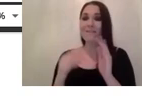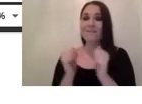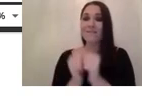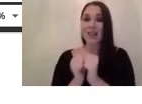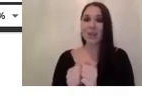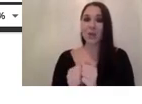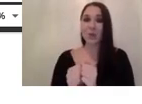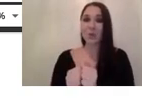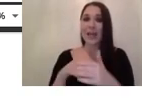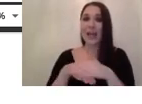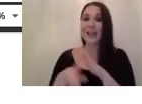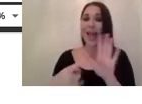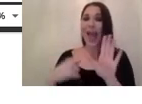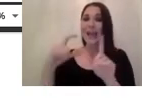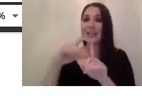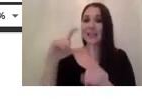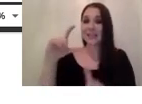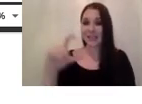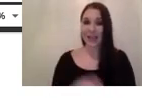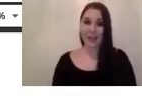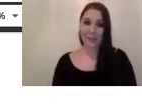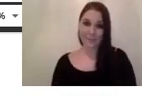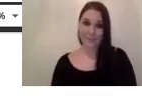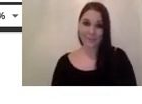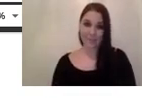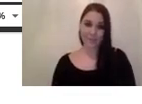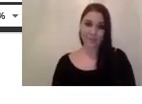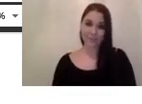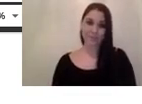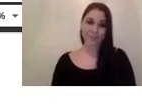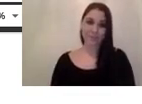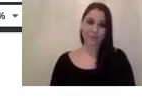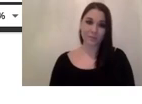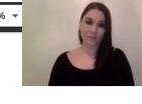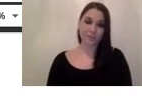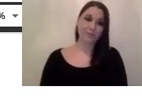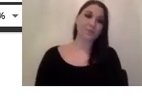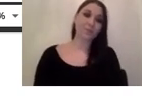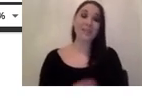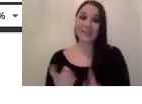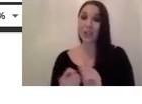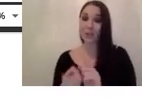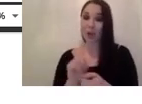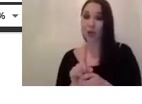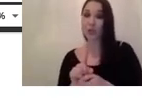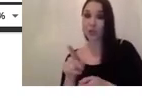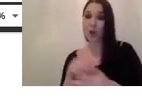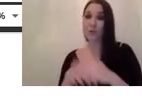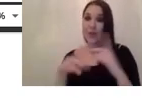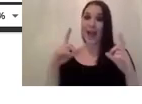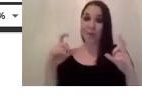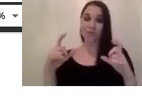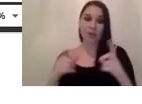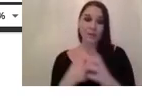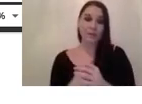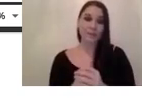adc in the analog digital combat converter of the camera what this means that this